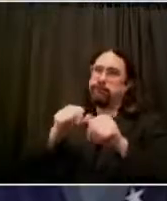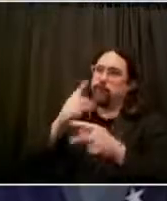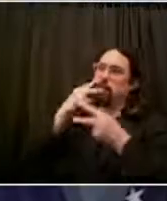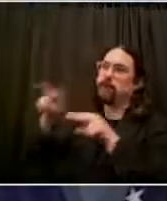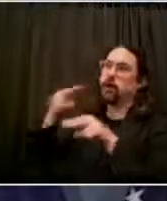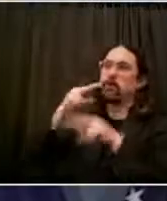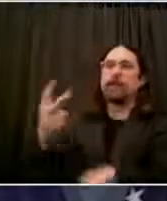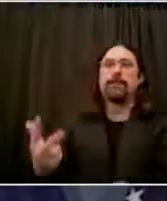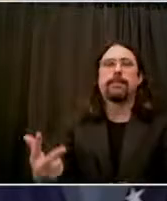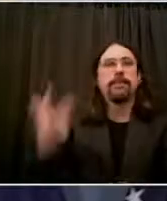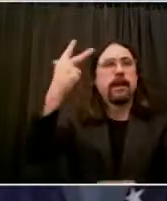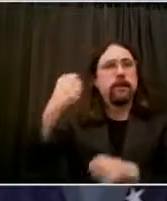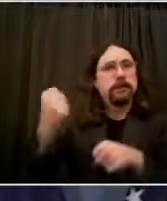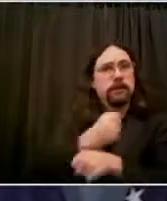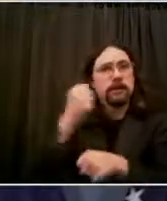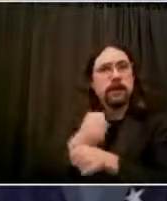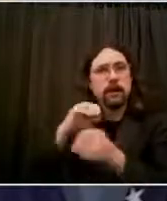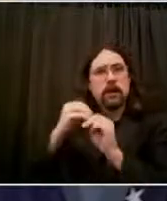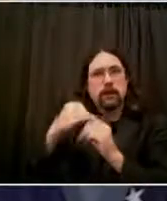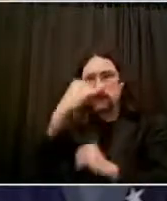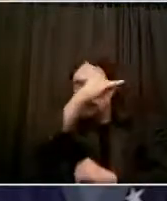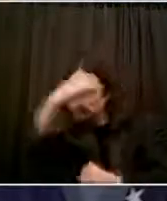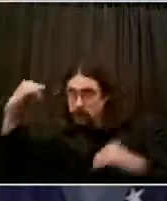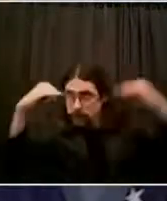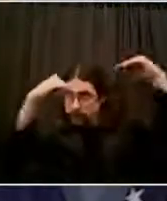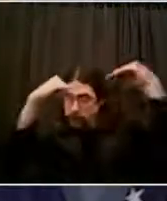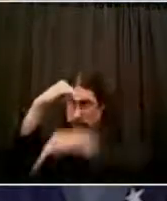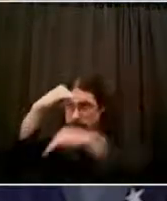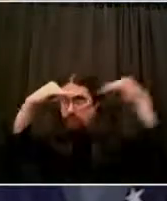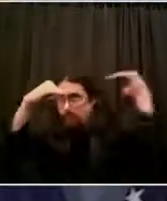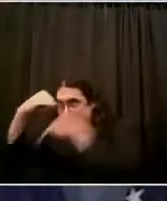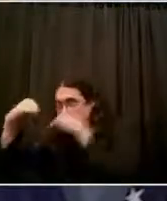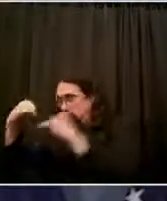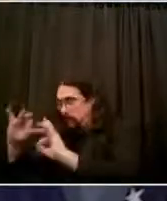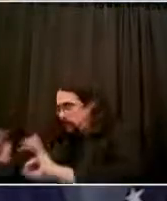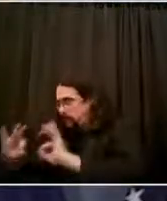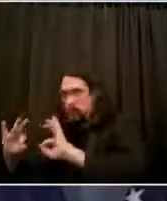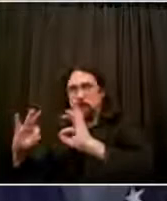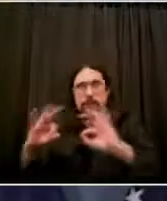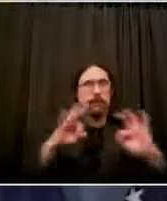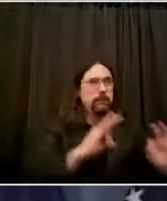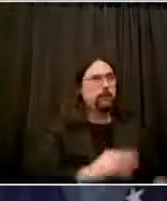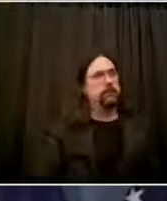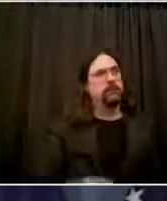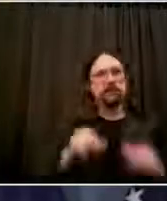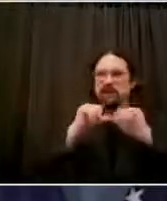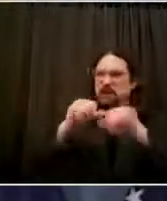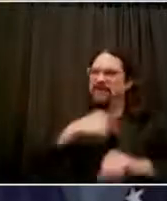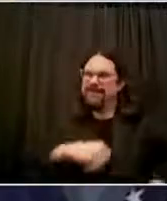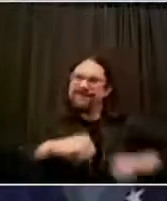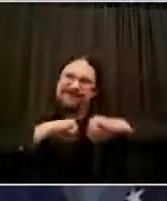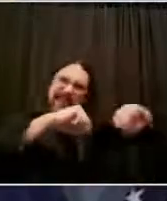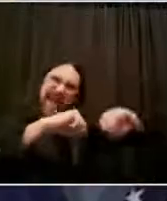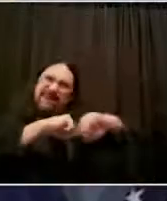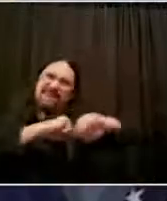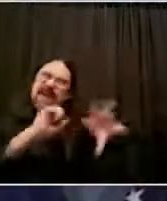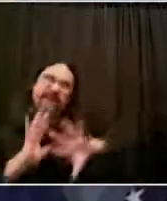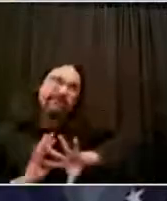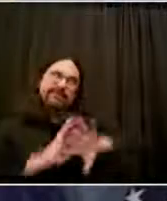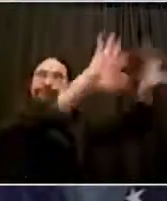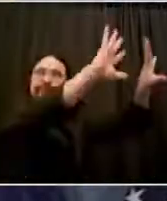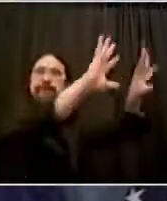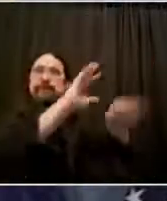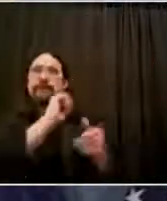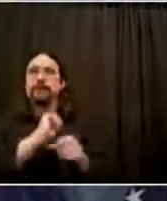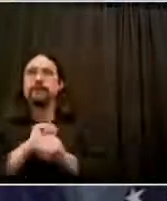keep reminding you it all comes down to you. Stick to the strength and the discipline, the teamwork, the sense of concern for yourself, your